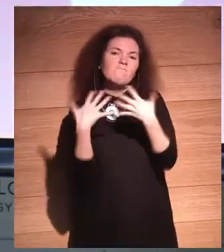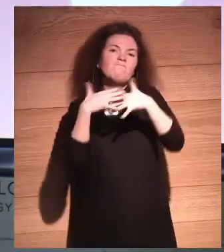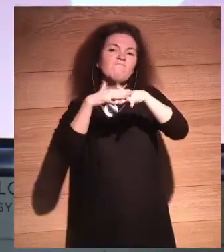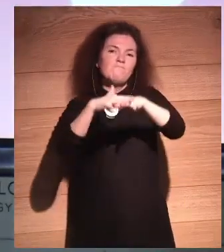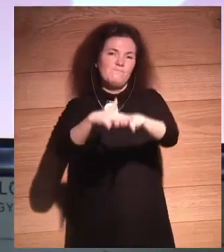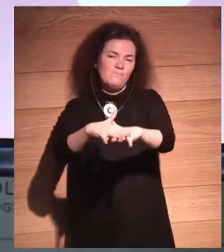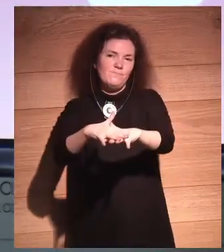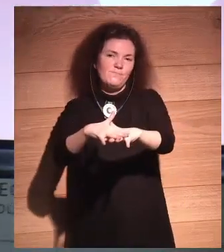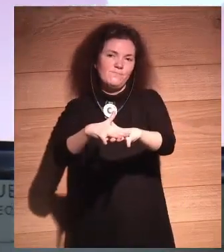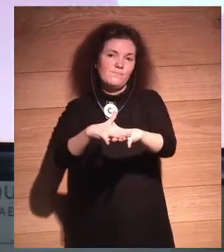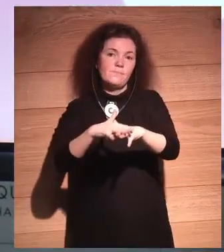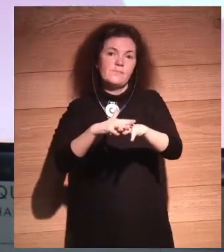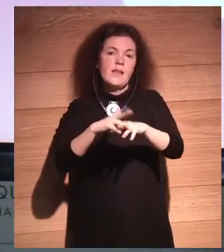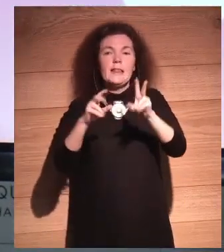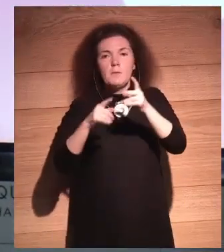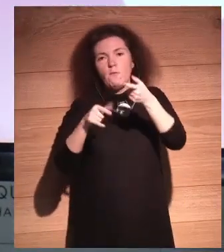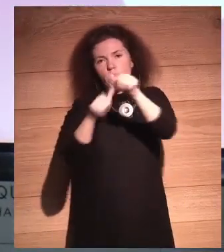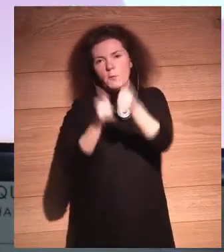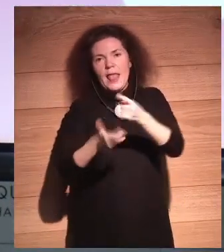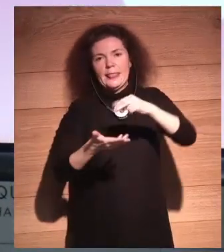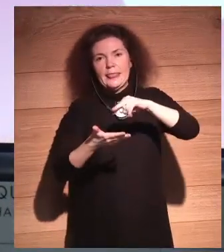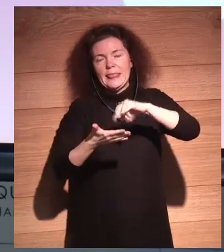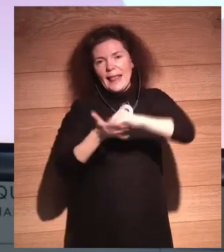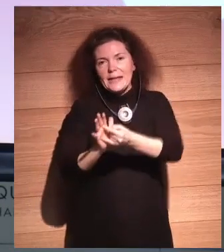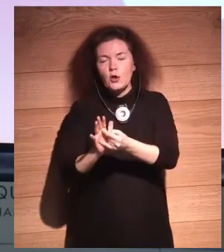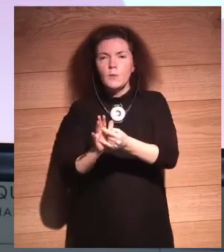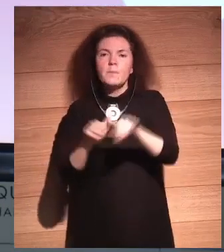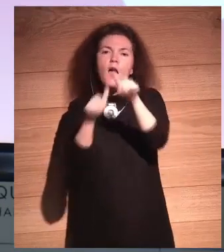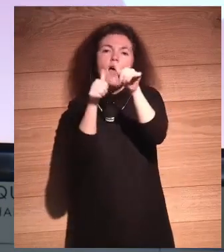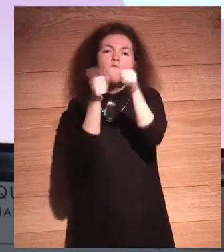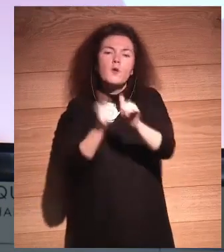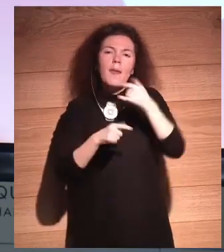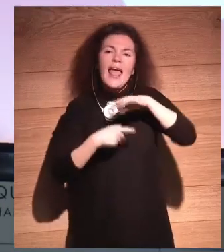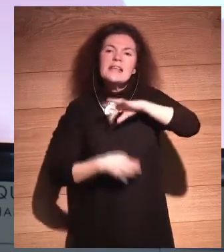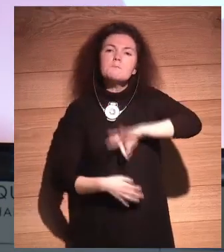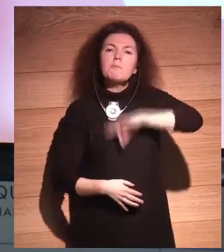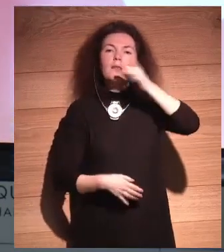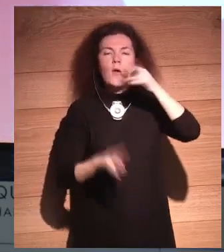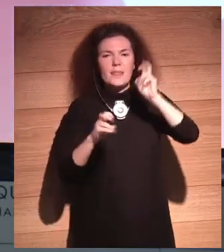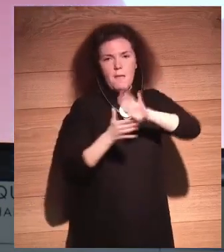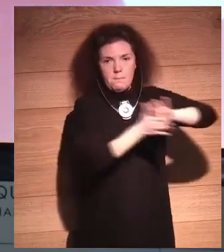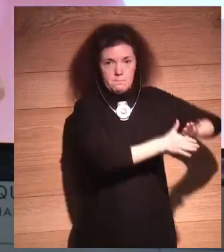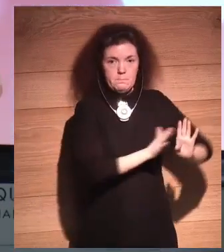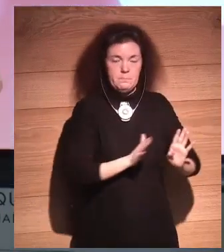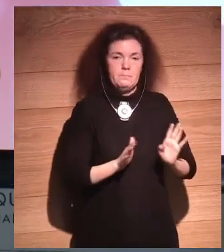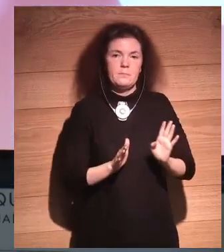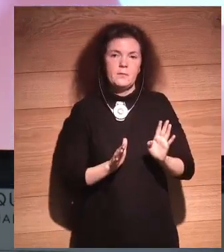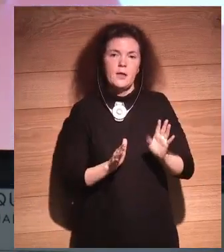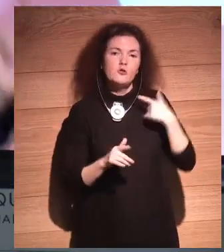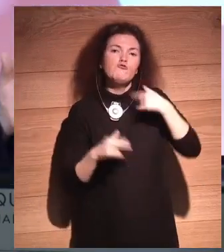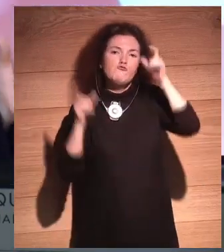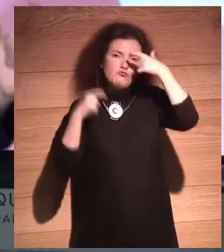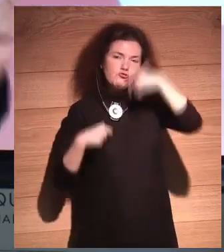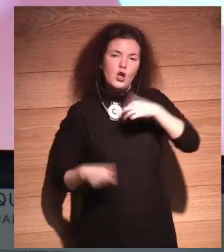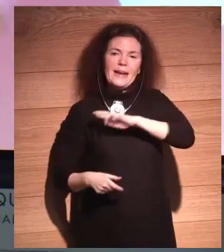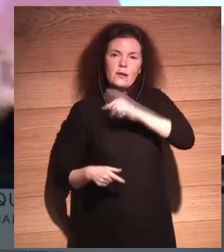In technical terms. In spiritual terms, yeah, that's a different debate. I'm not religious, but this is an interesting topic. You know, when